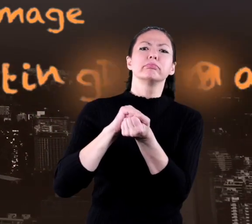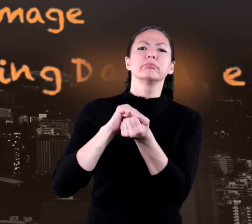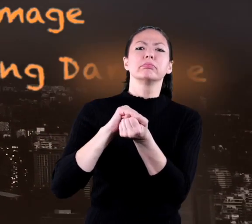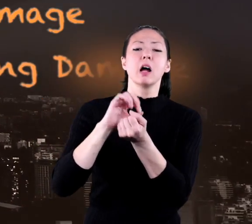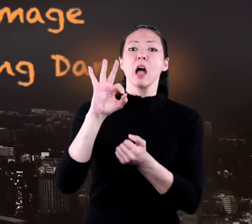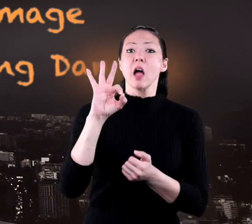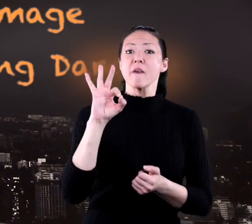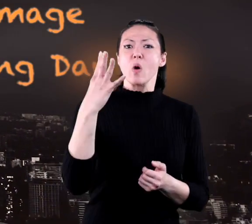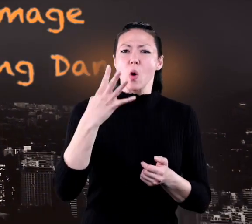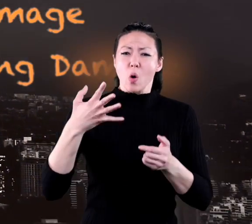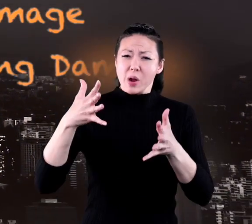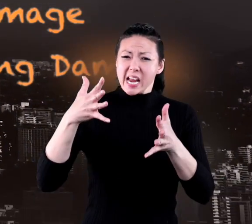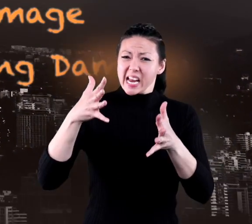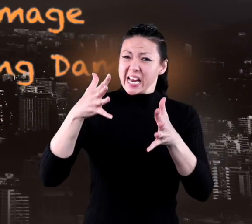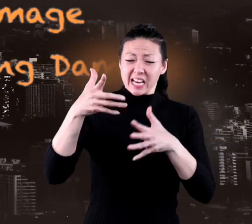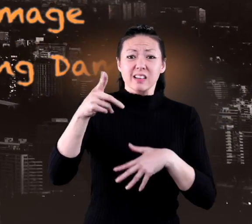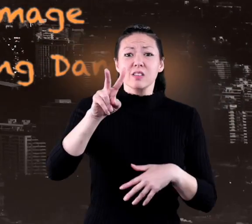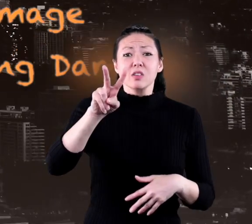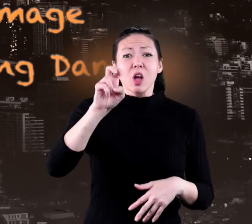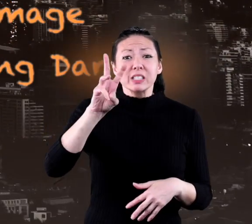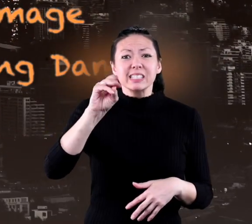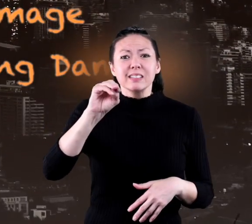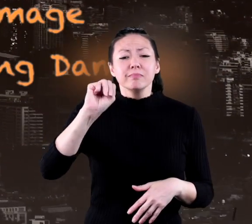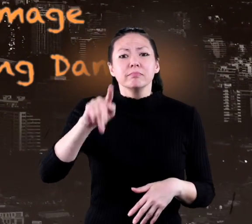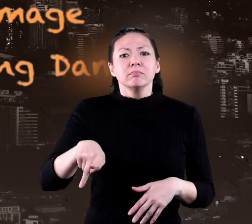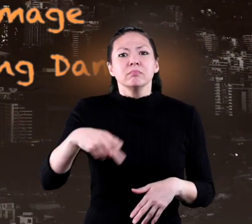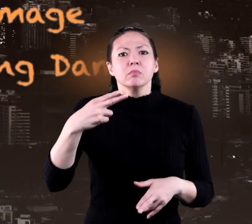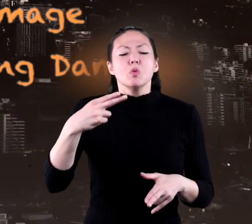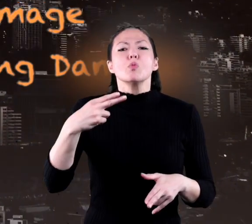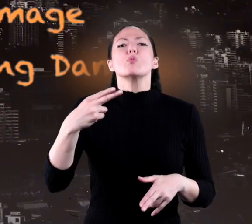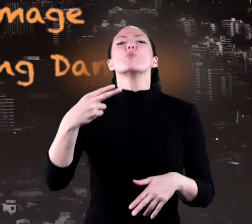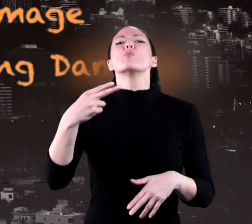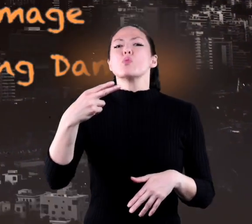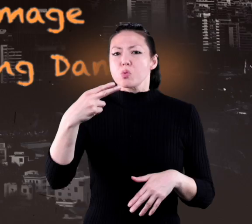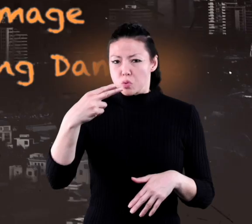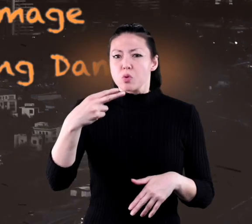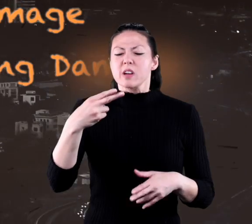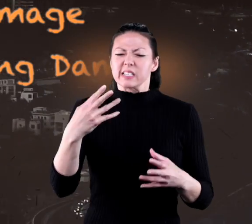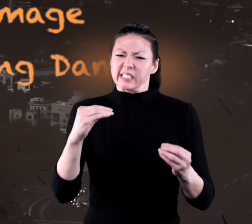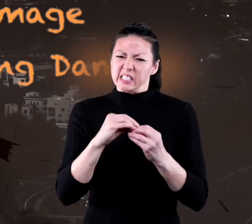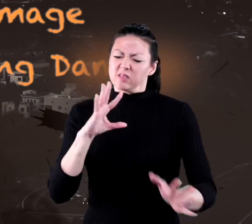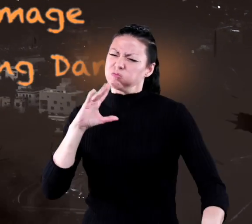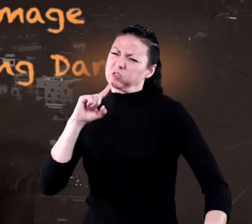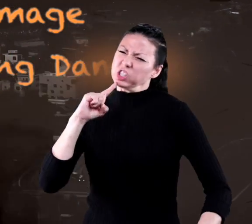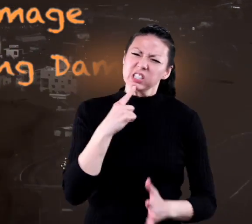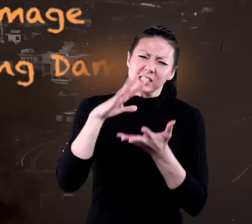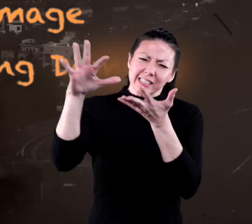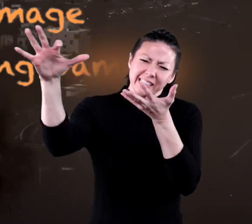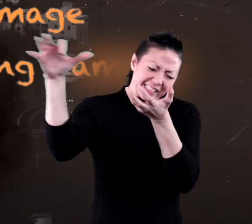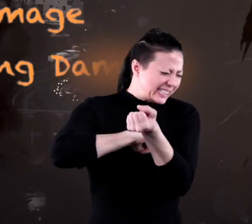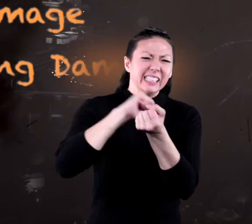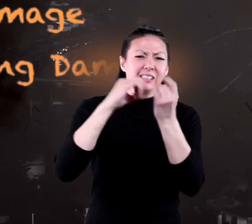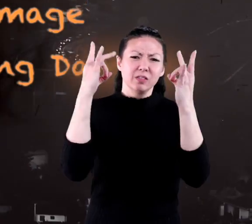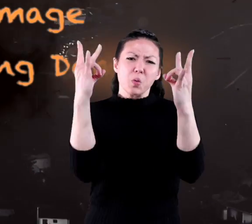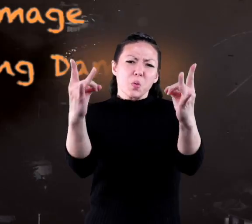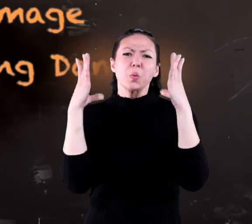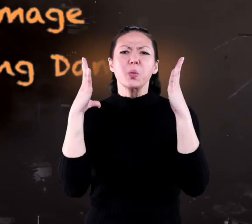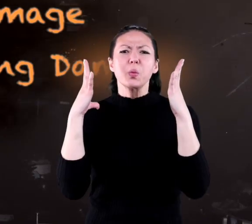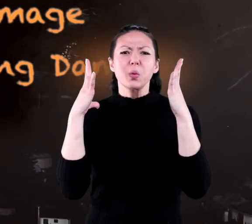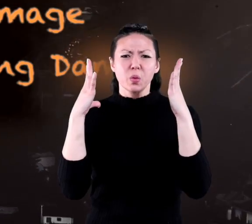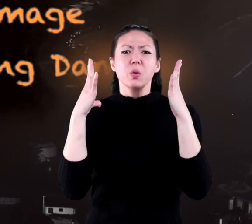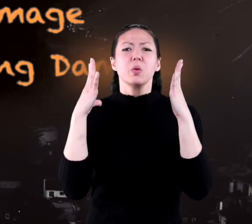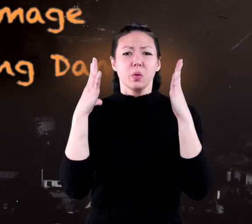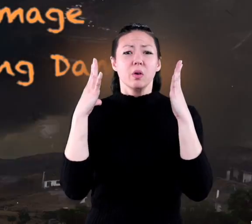F4, winds up to 260 mph, devastating damage, considered a violent